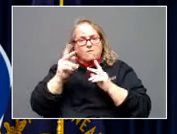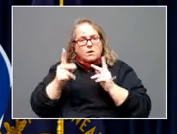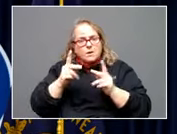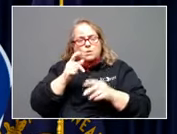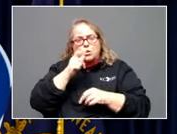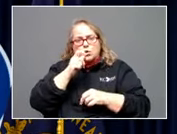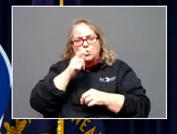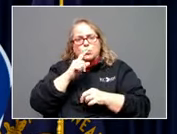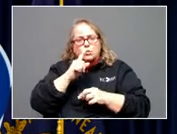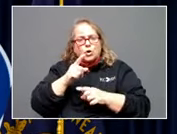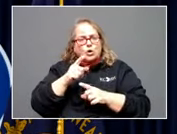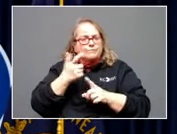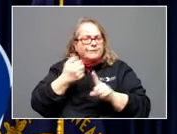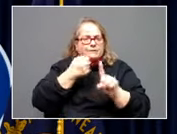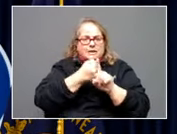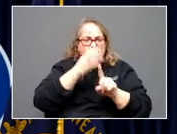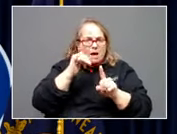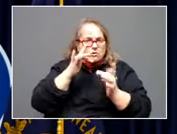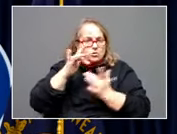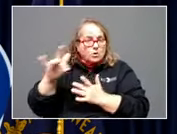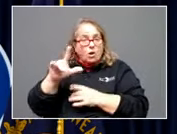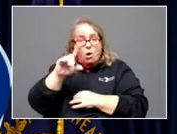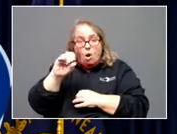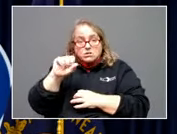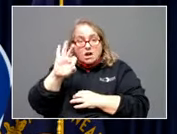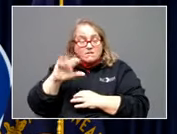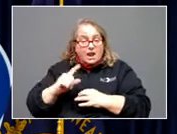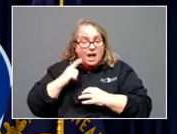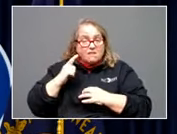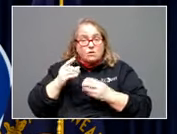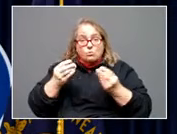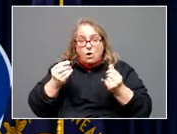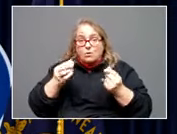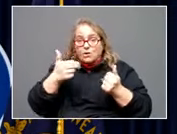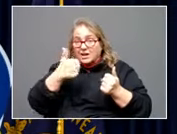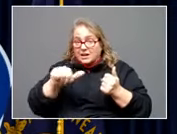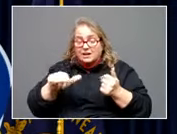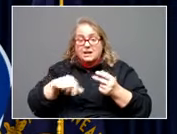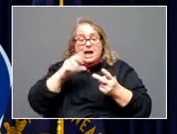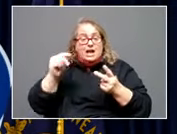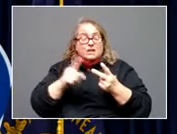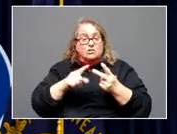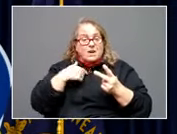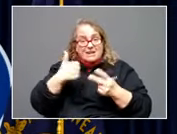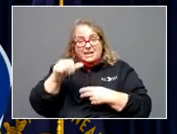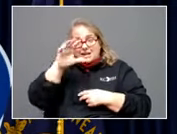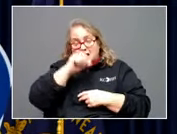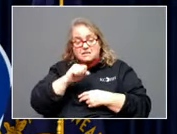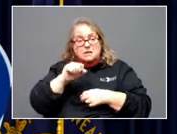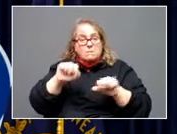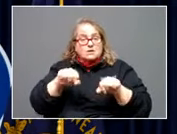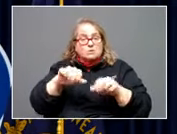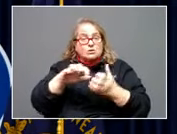tornadoes, either through loss of life, property, or other factors? And do you have any guesstimates at possible damages total?